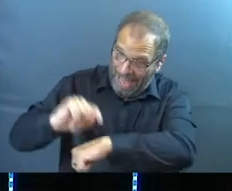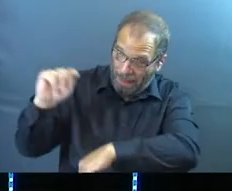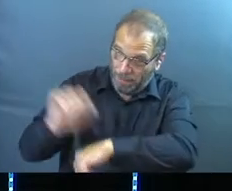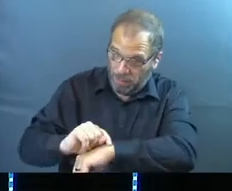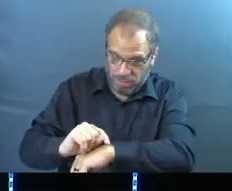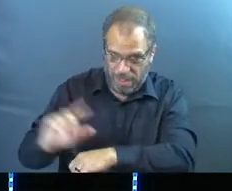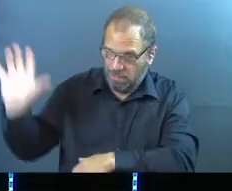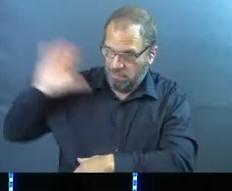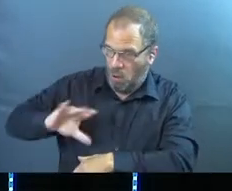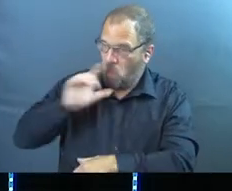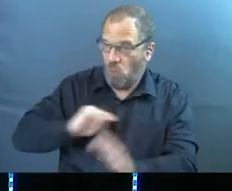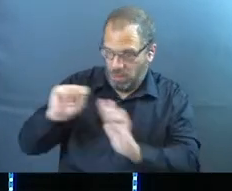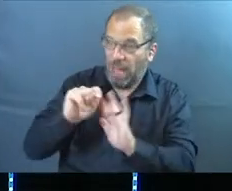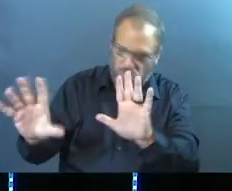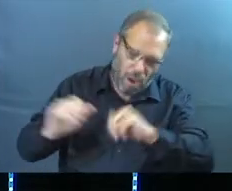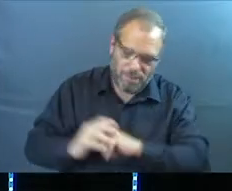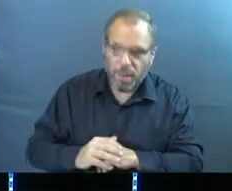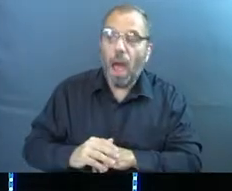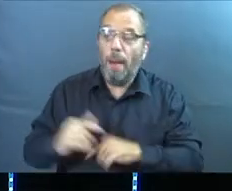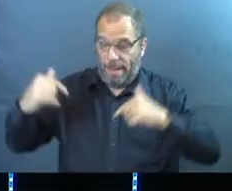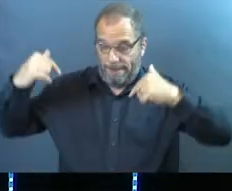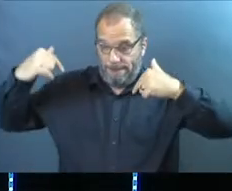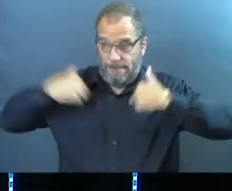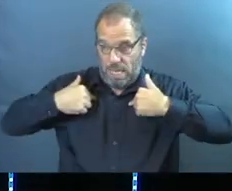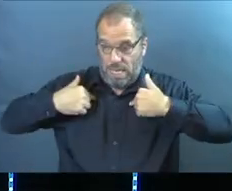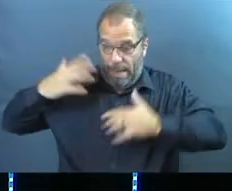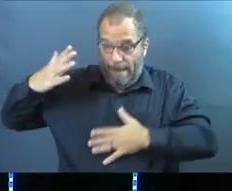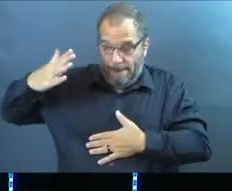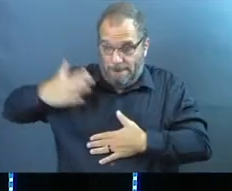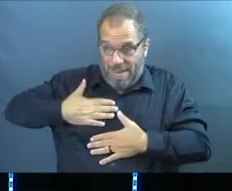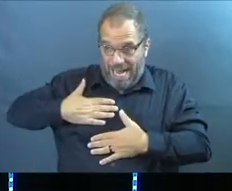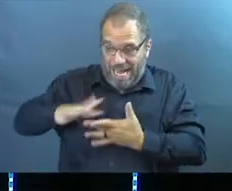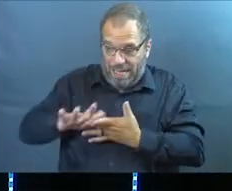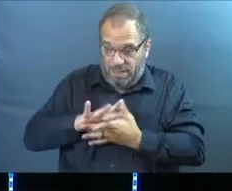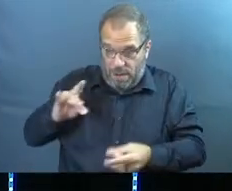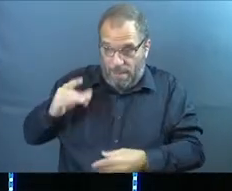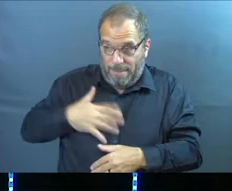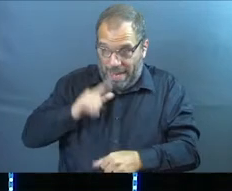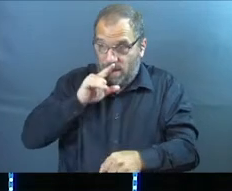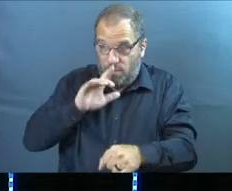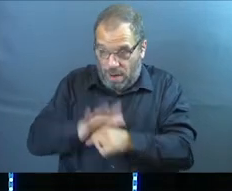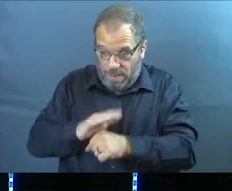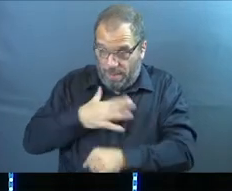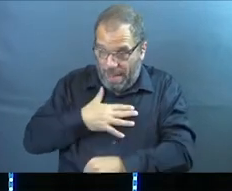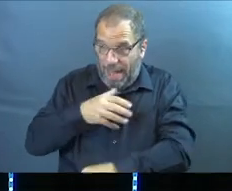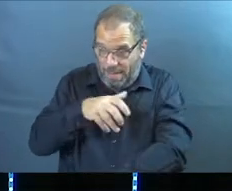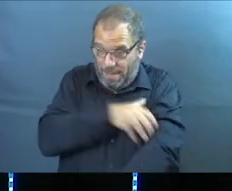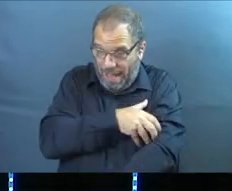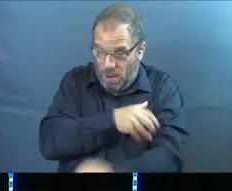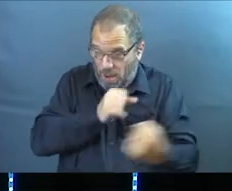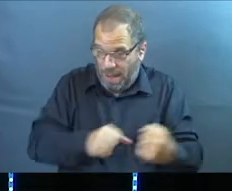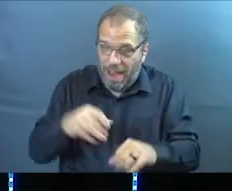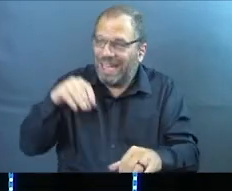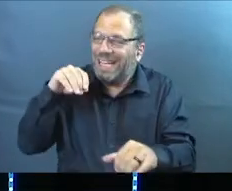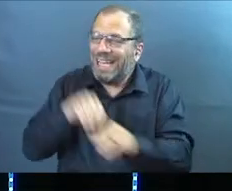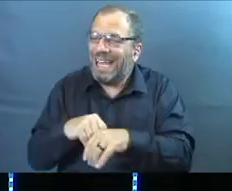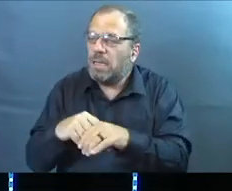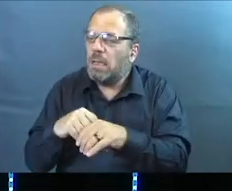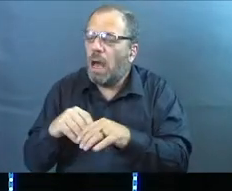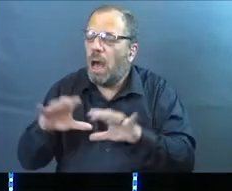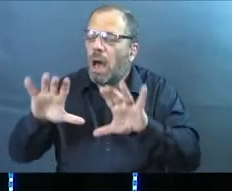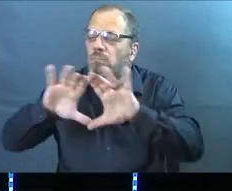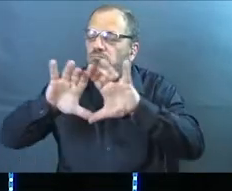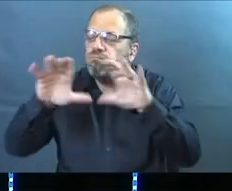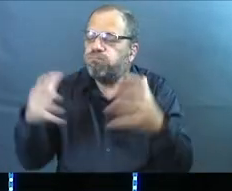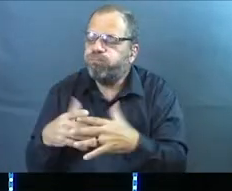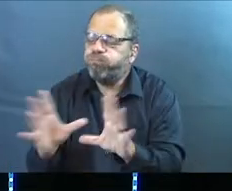in the past and in the Old Testament. But where I'm going to put my spirit and where I'm going to put my promises and my power is in a gathering